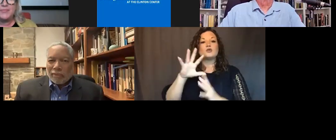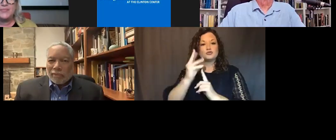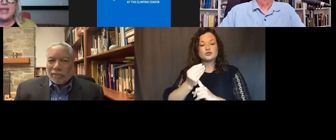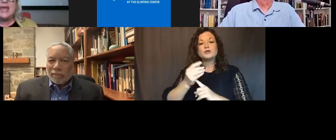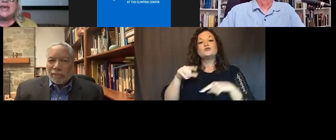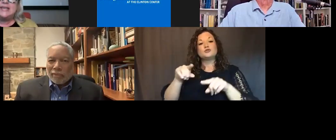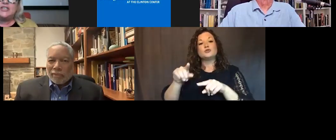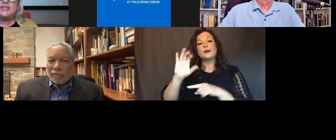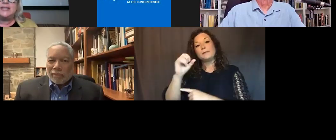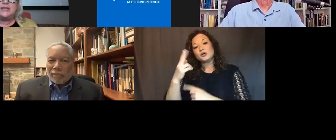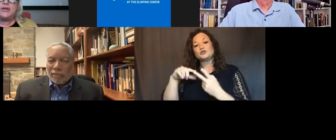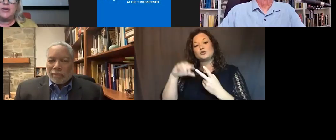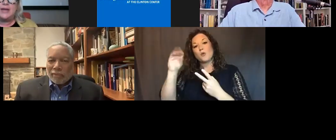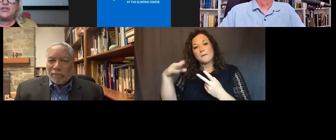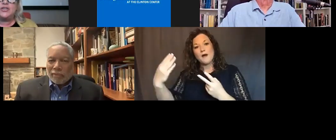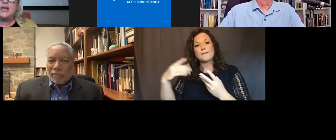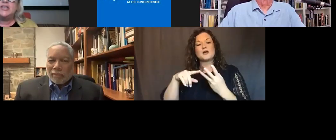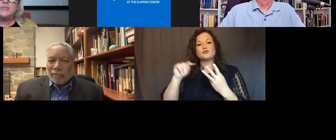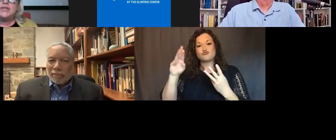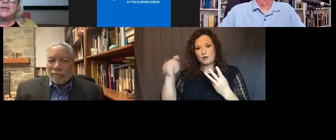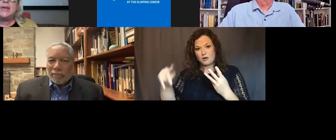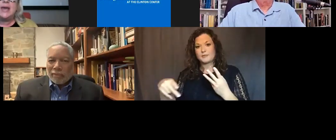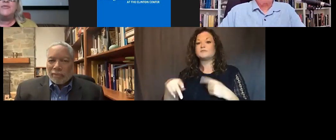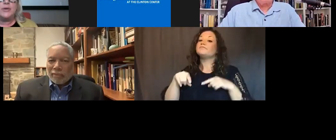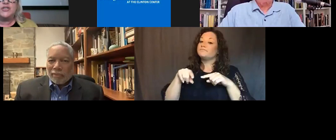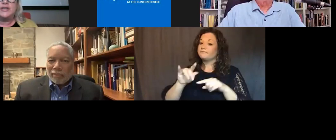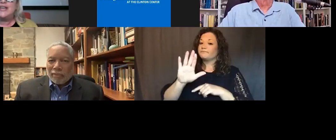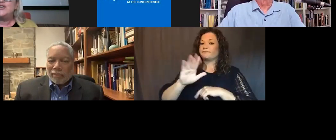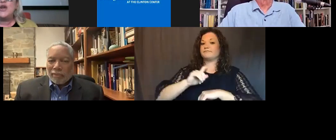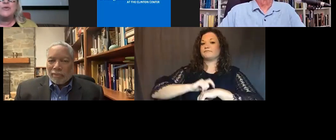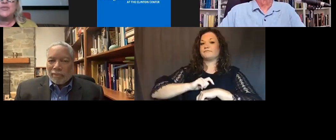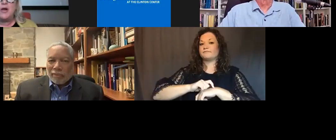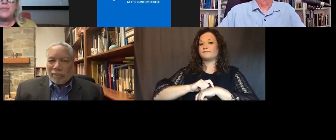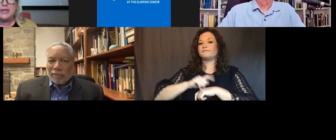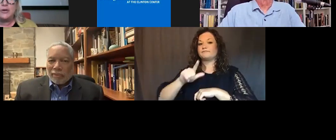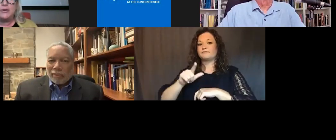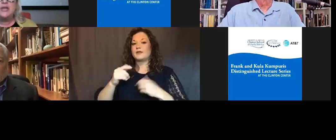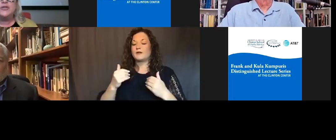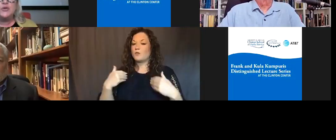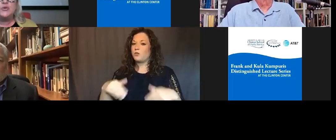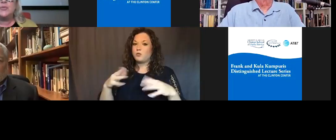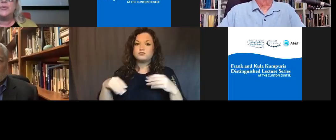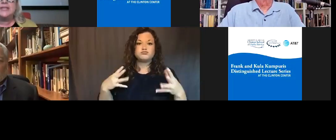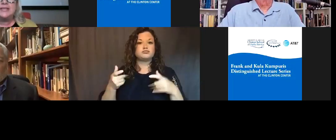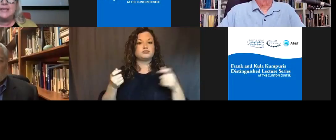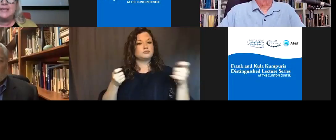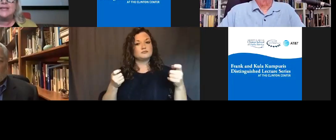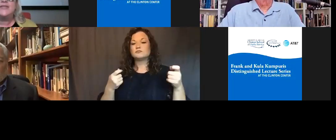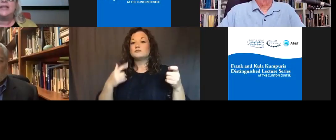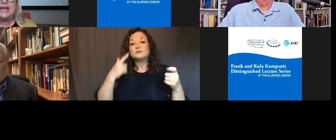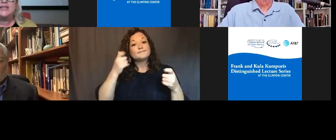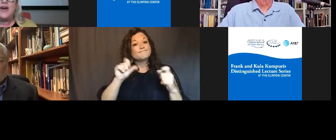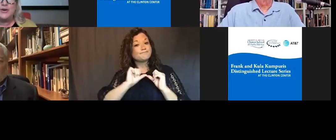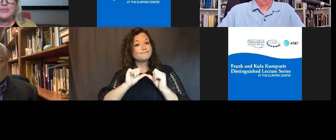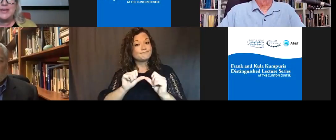In addition to Secretary Bunch, this museum came to fruition in no small measure due to the persistence of